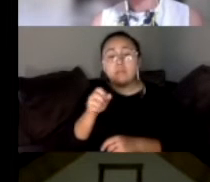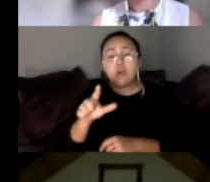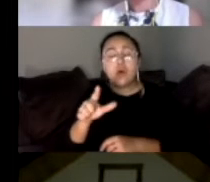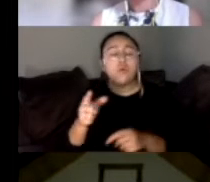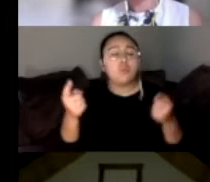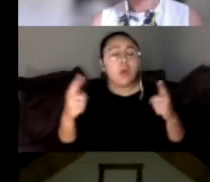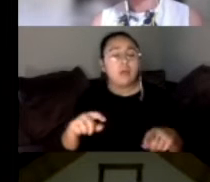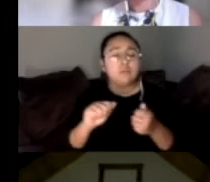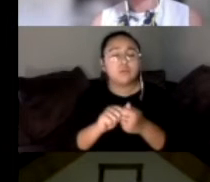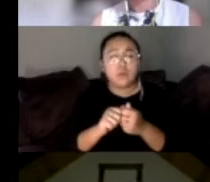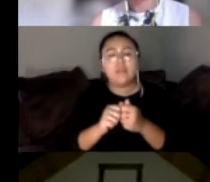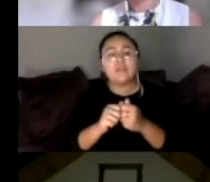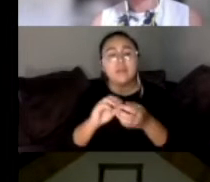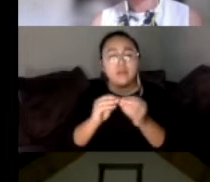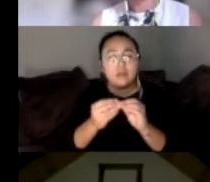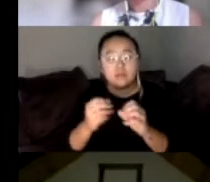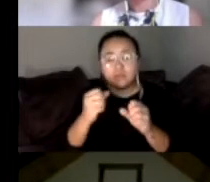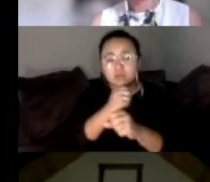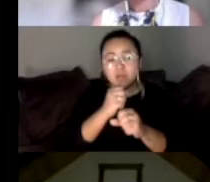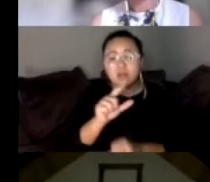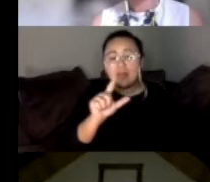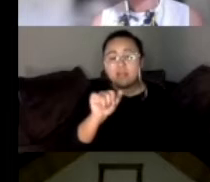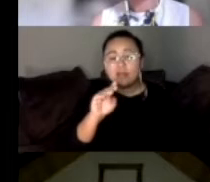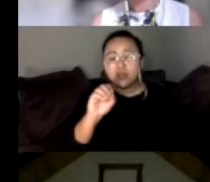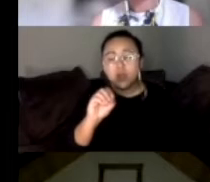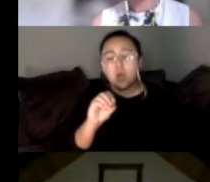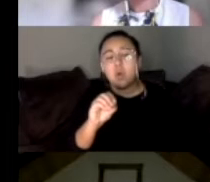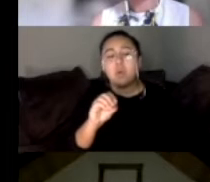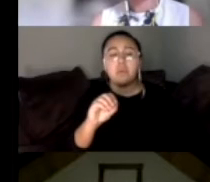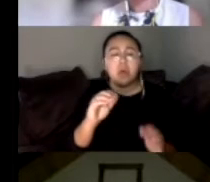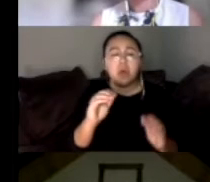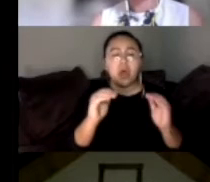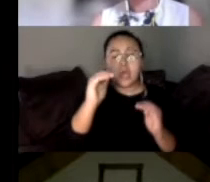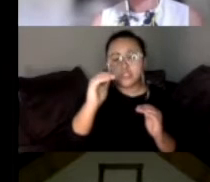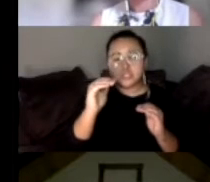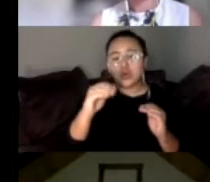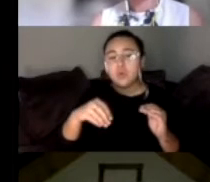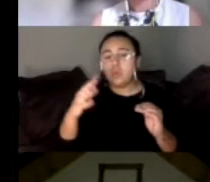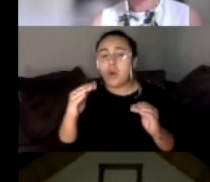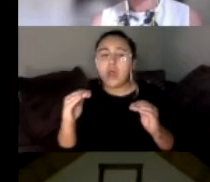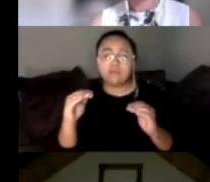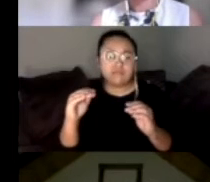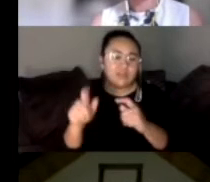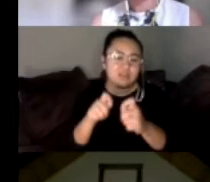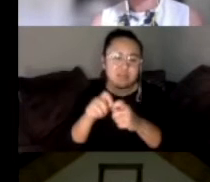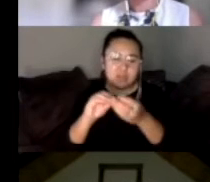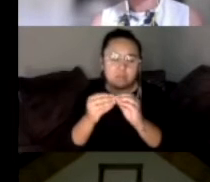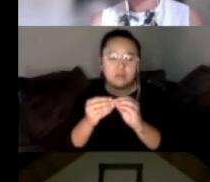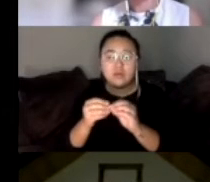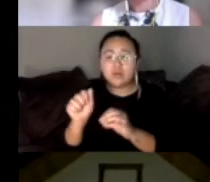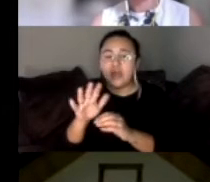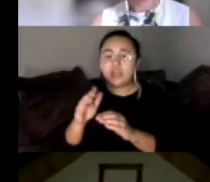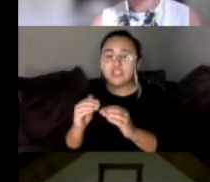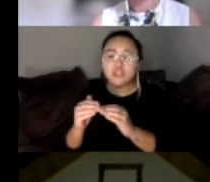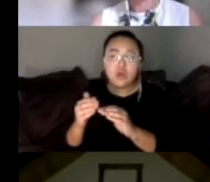So Latino, we came out 30%, a little bit under. White, we're right on. Asian, we're overrepresented. African-American,